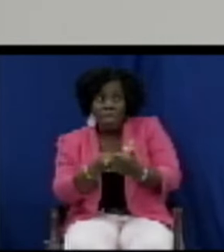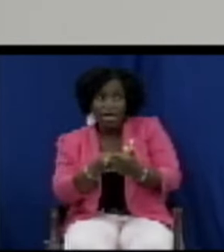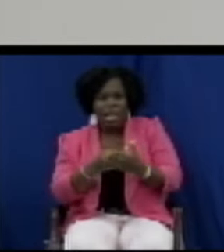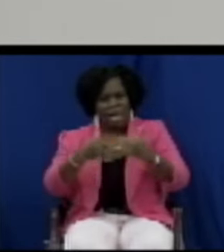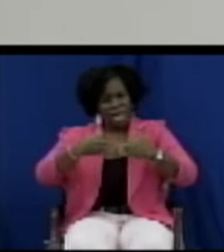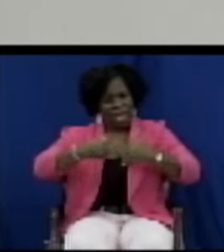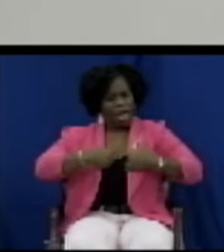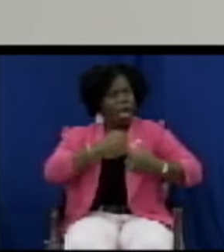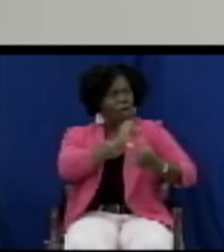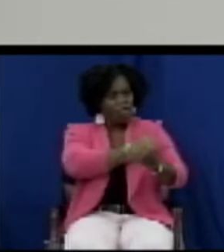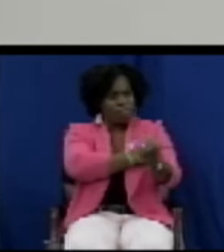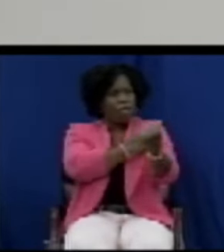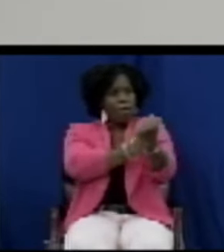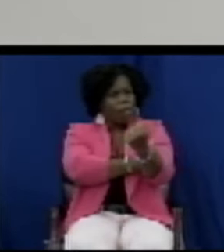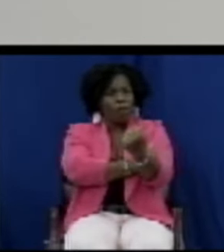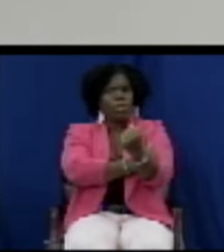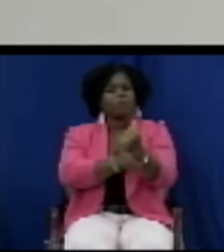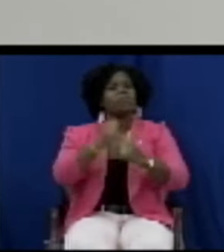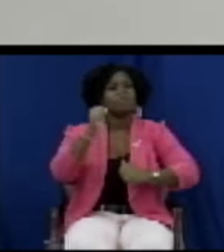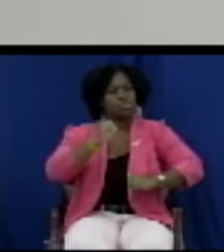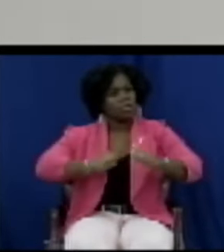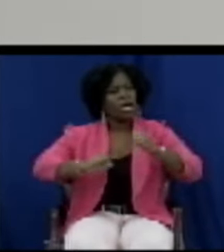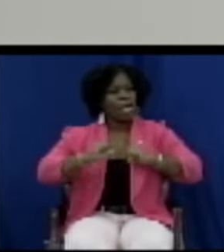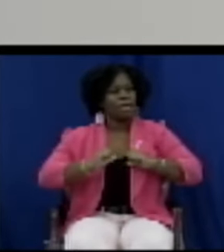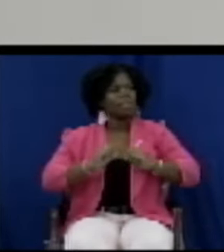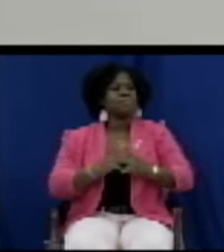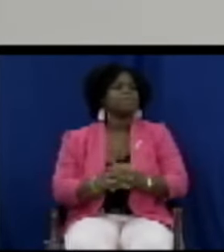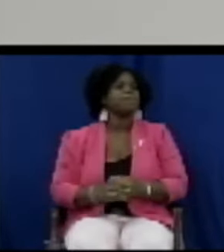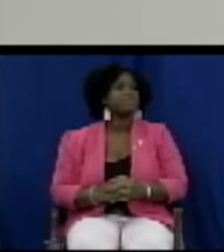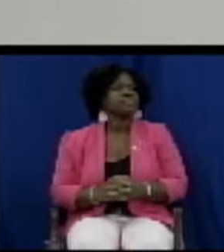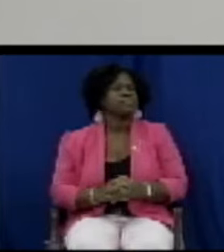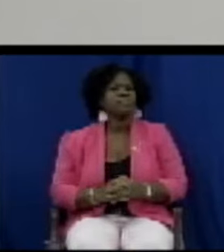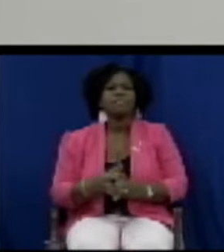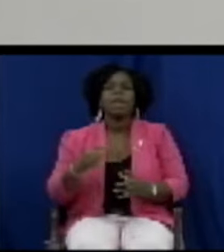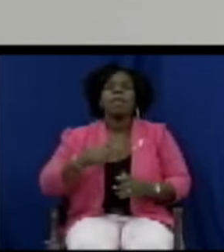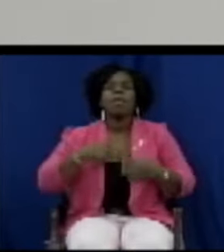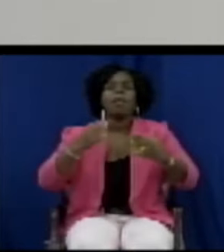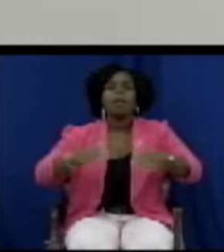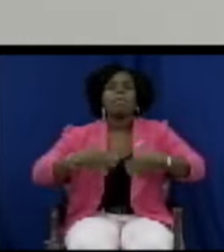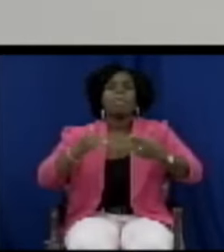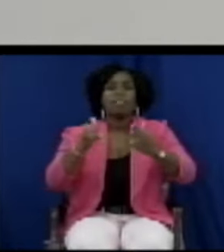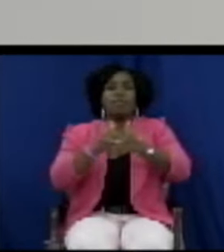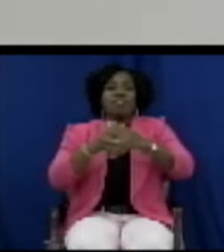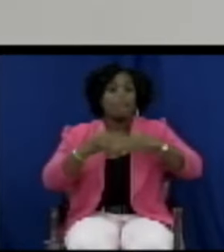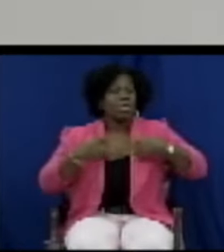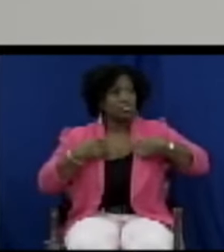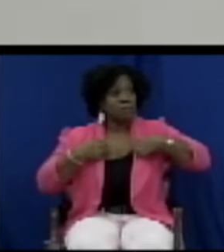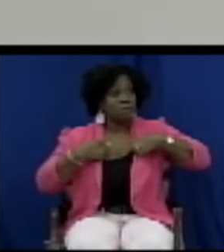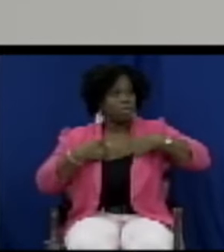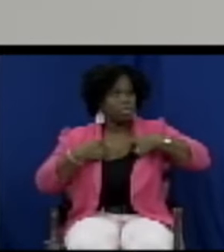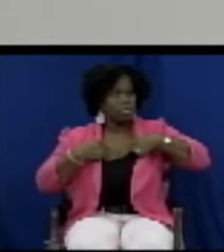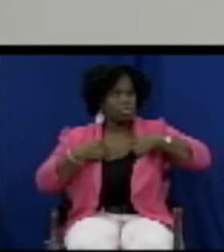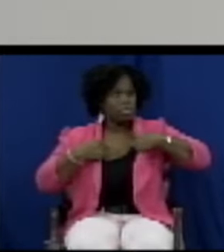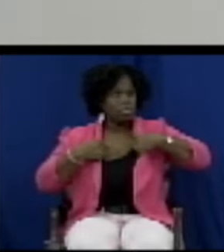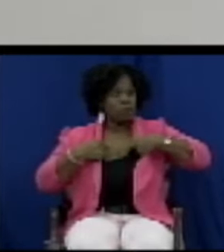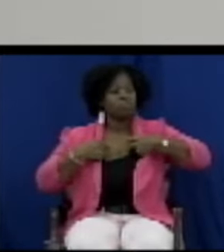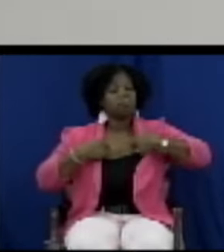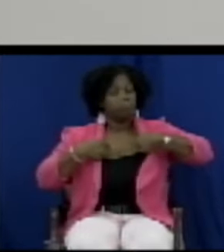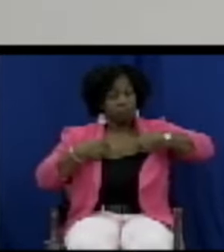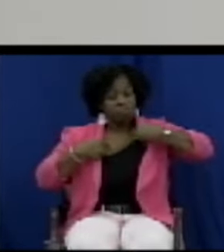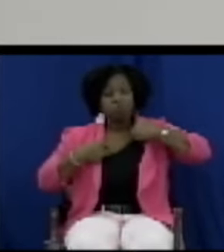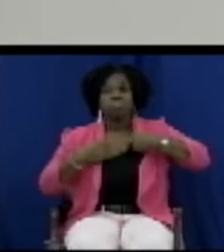I am happy as well that the bill makes reference to the establishment of a board